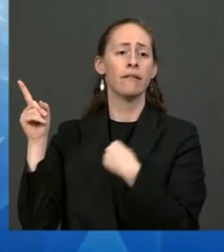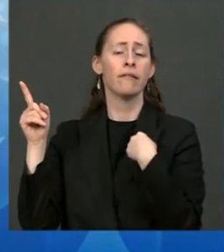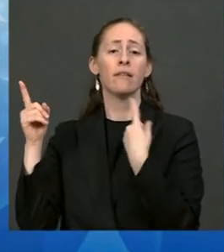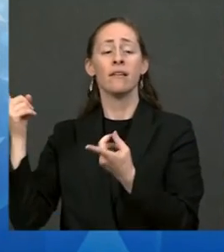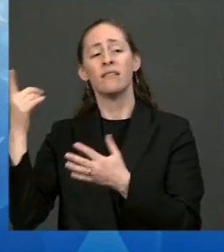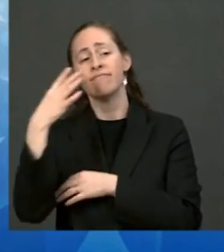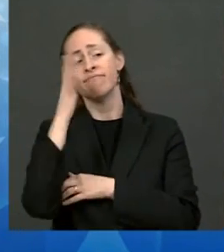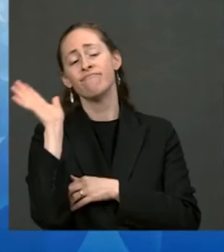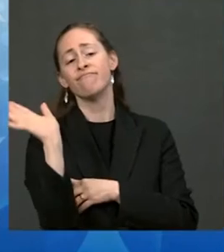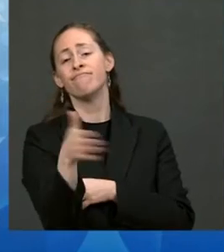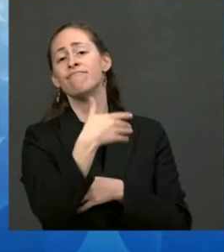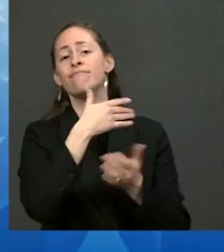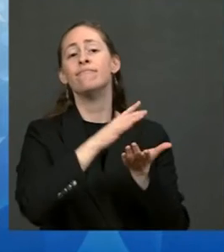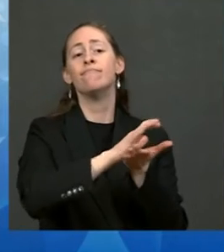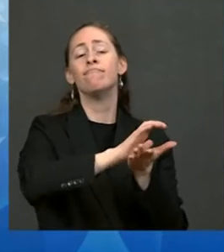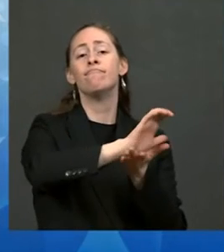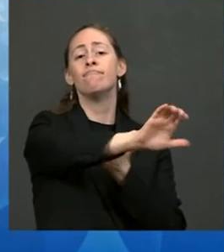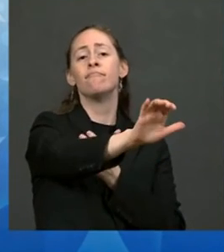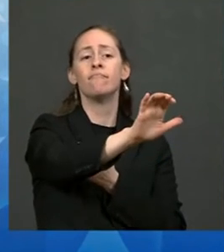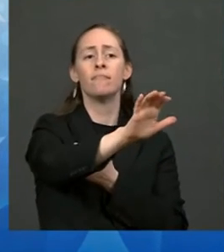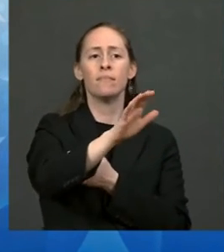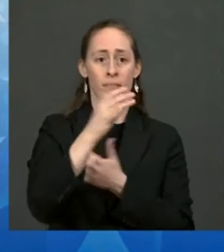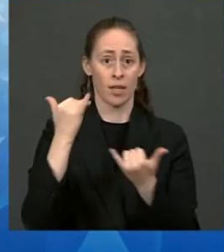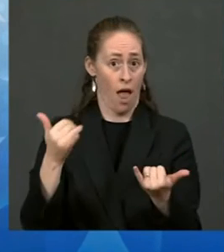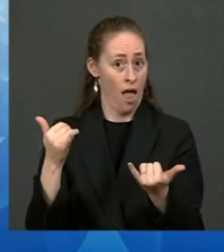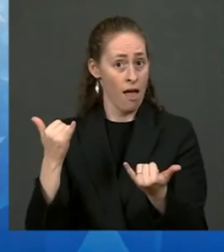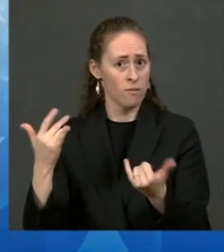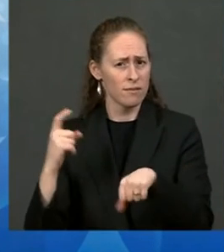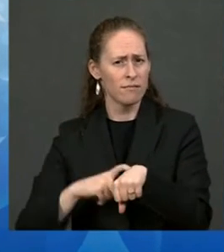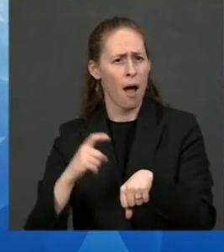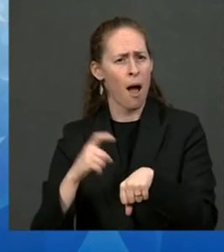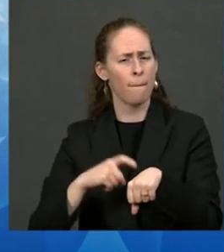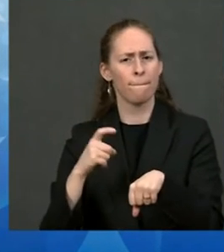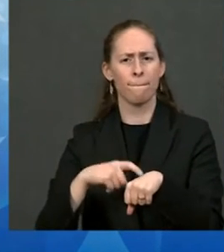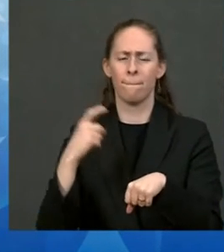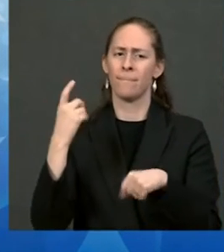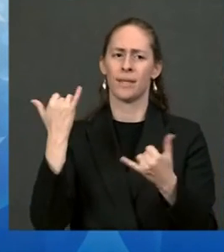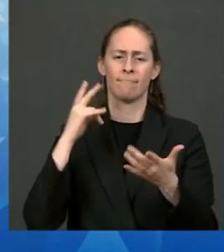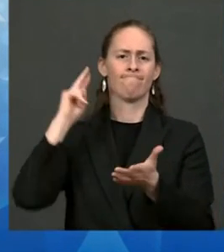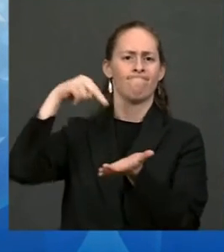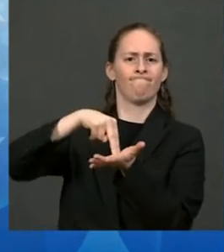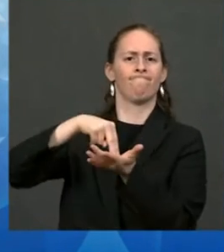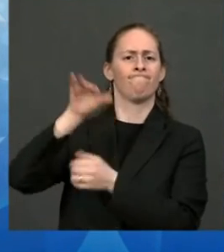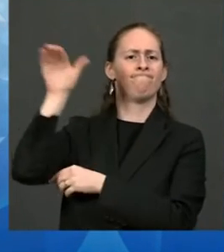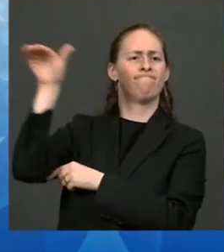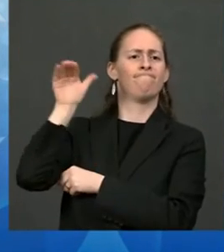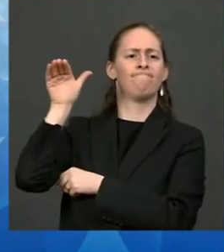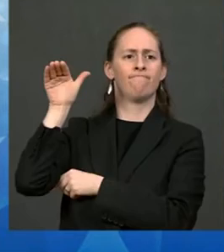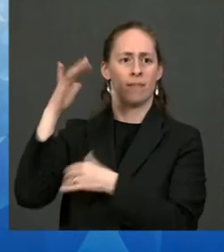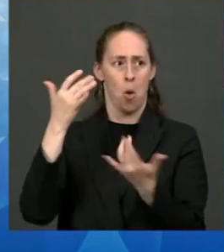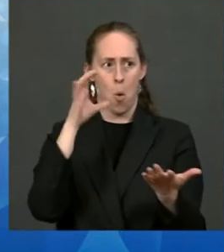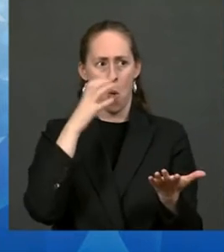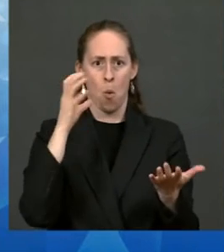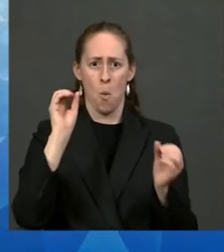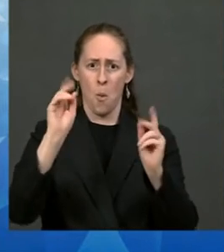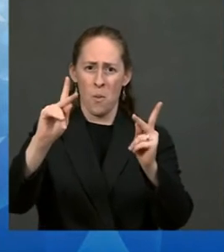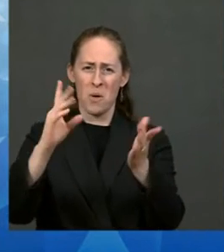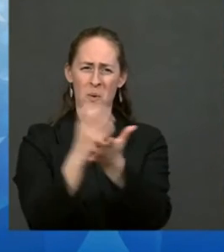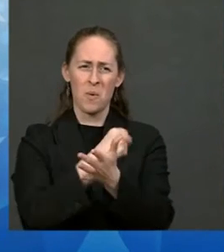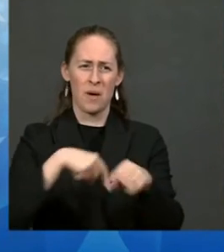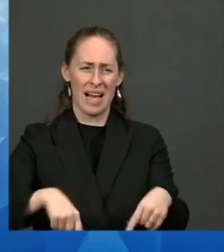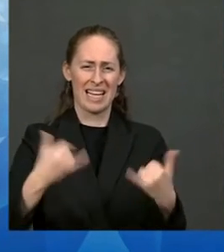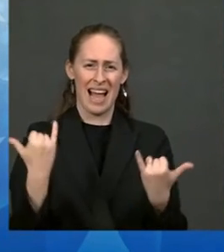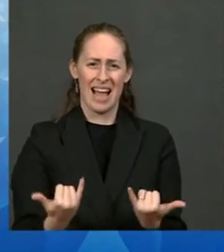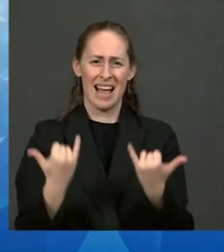given a new platform and I am just one of those who have taken this historic opportunity to move past the days of